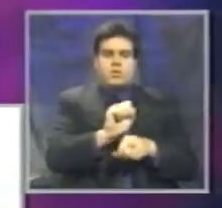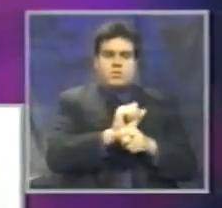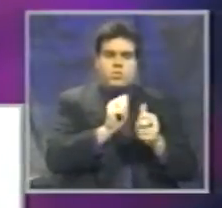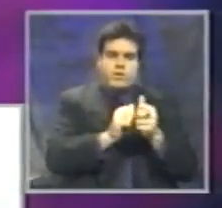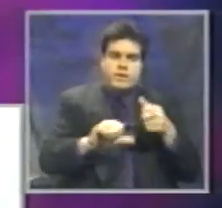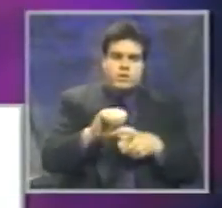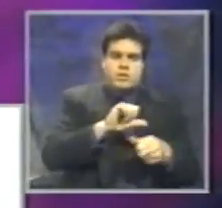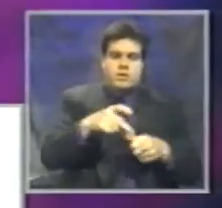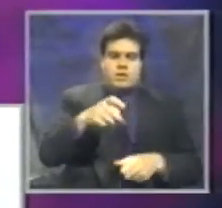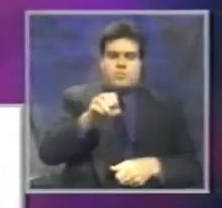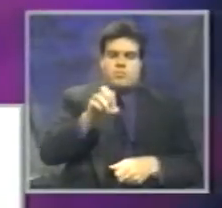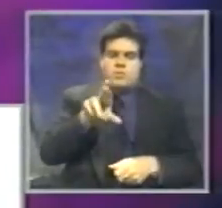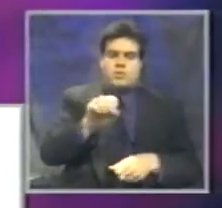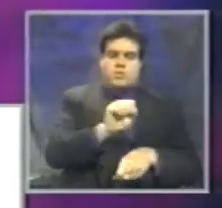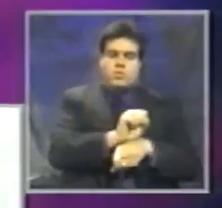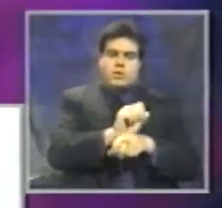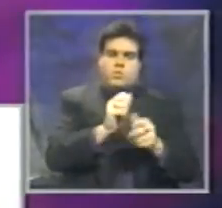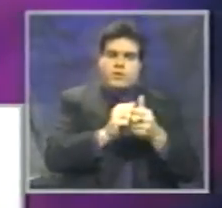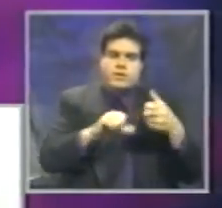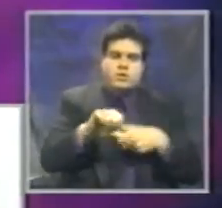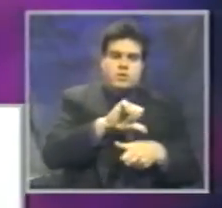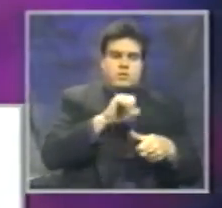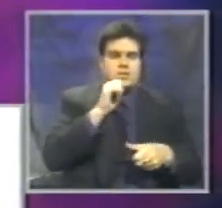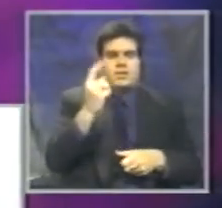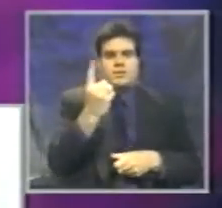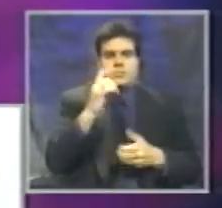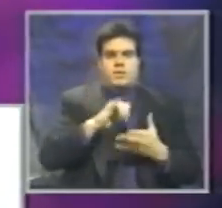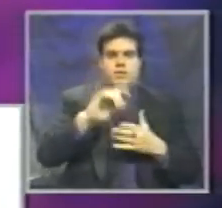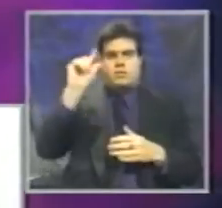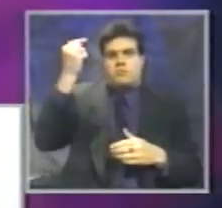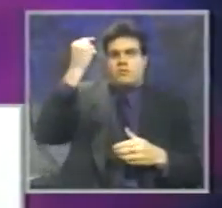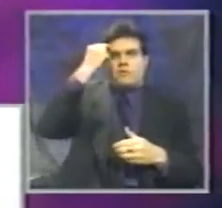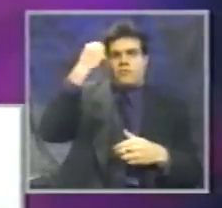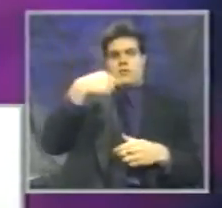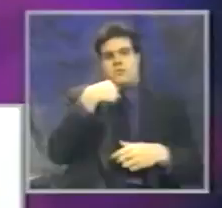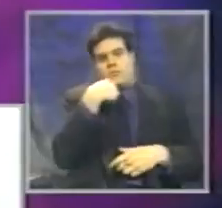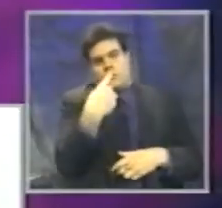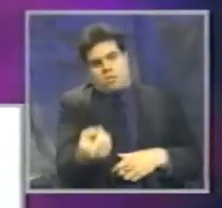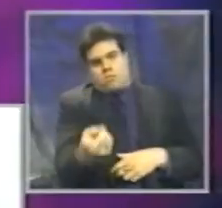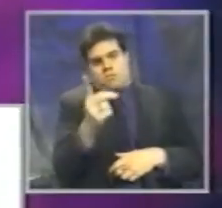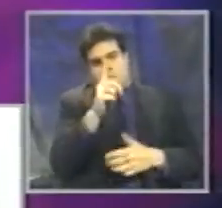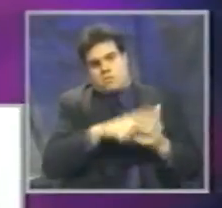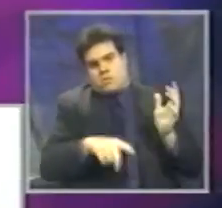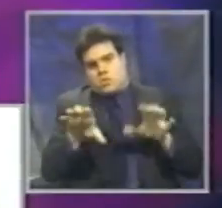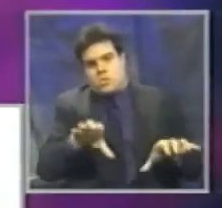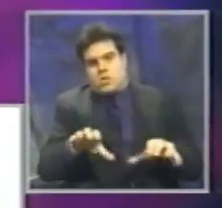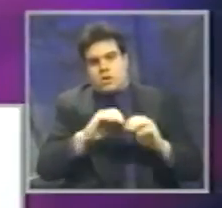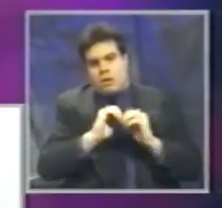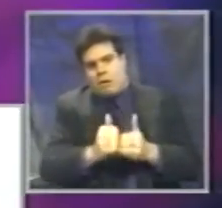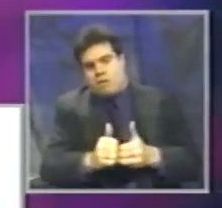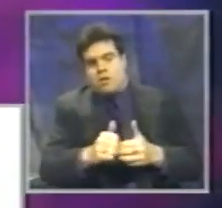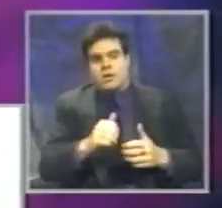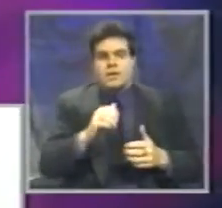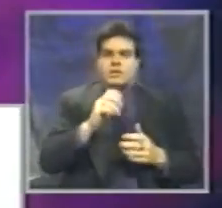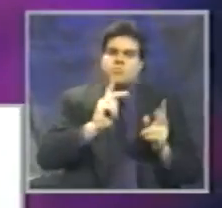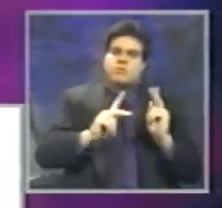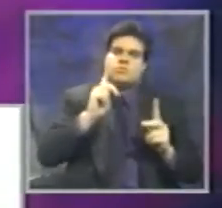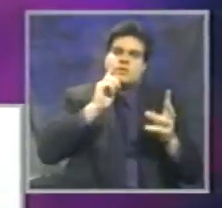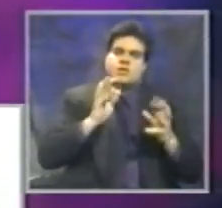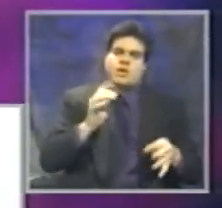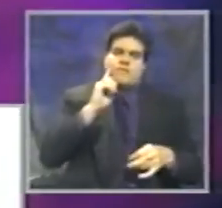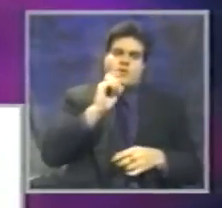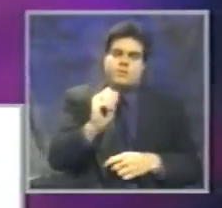other. It's peers working with each other. It's not some big institution coming down and saying, this is what you should do and how you should do it. It's people deciding for themselves.